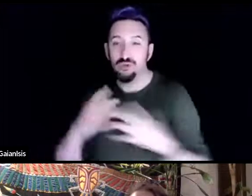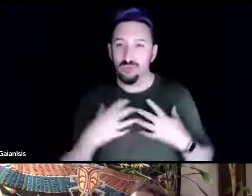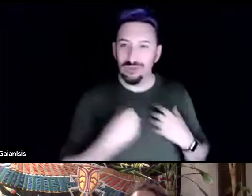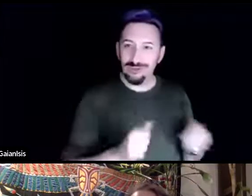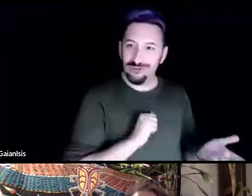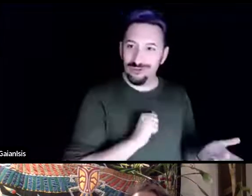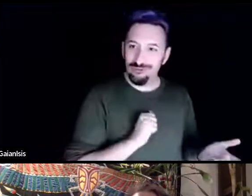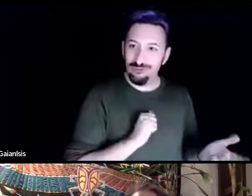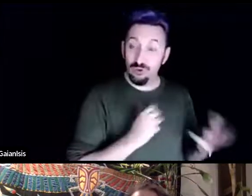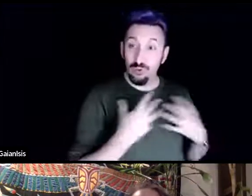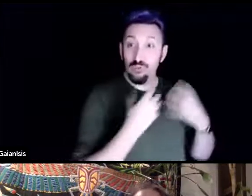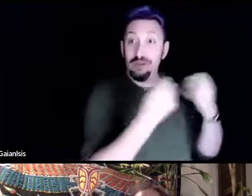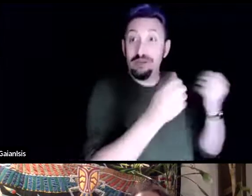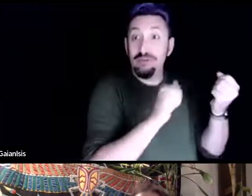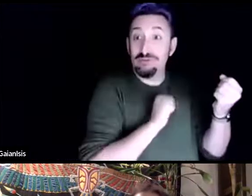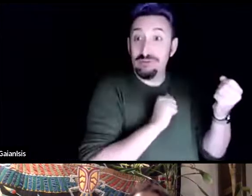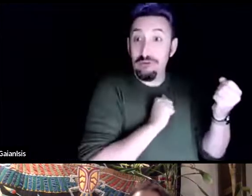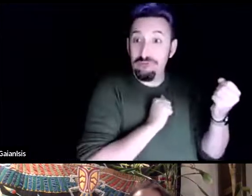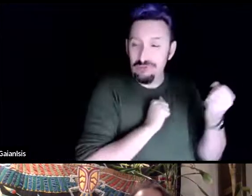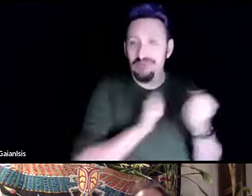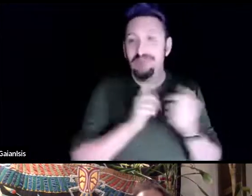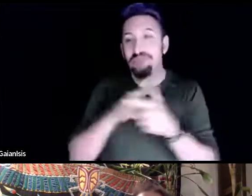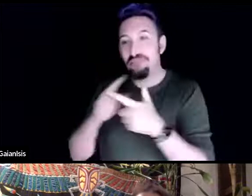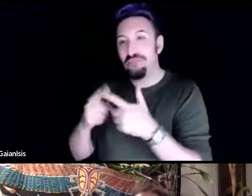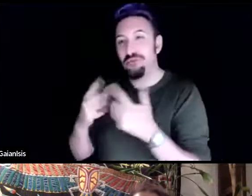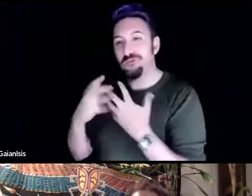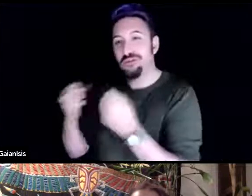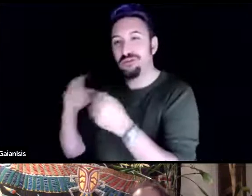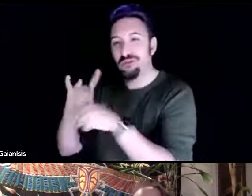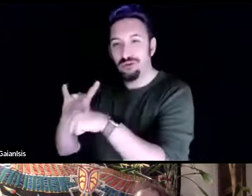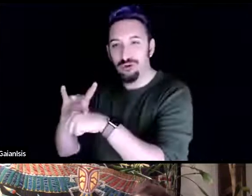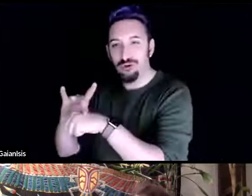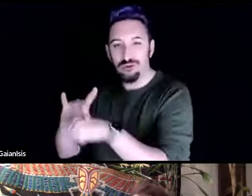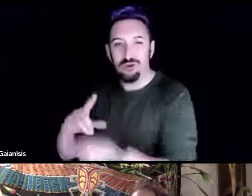which is we're all related so it's all connected